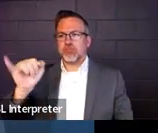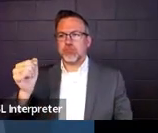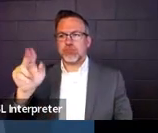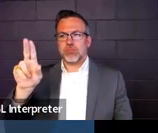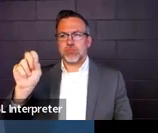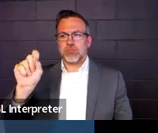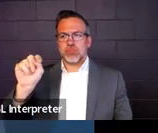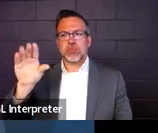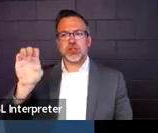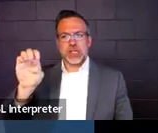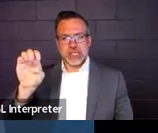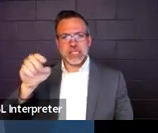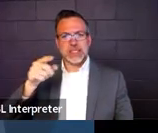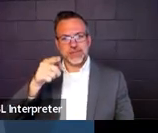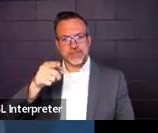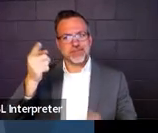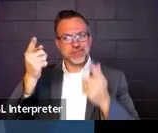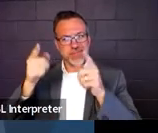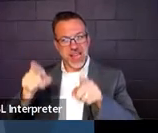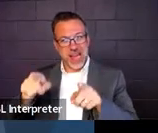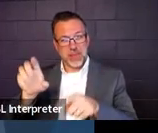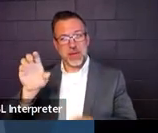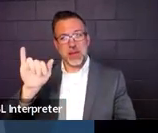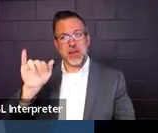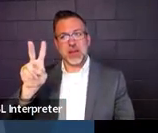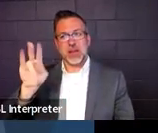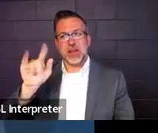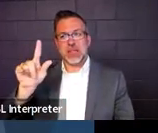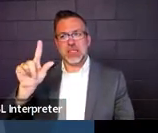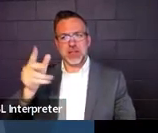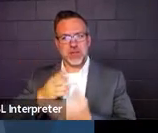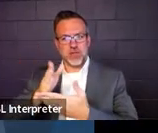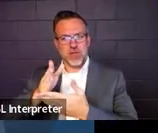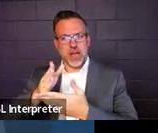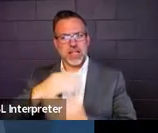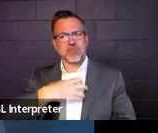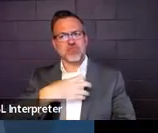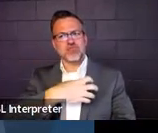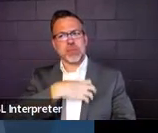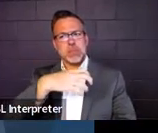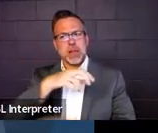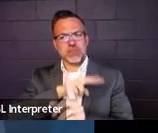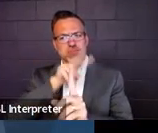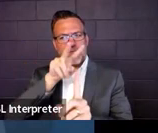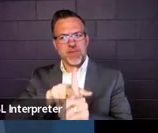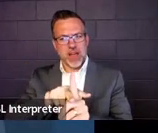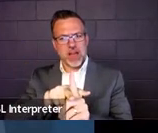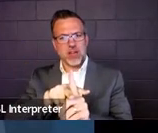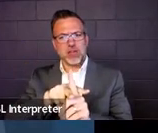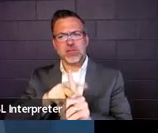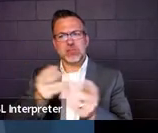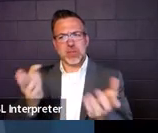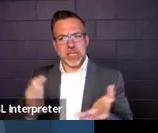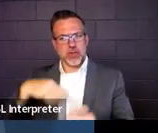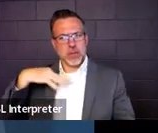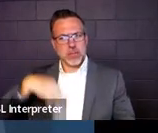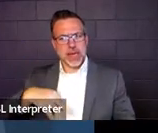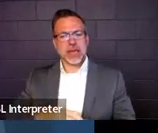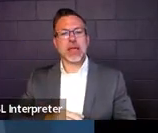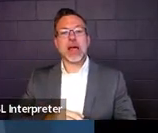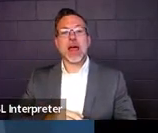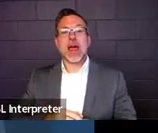civil rights complaint against a district in Maine. So they went in and